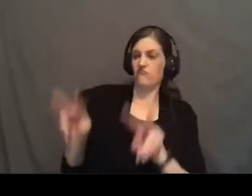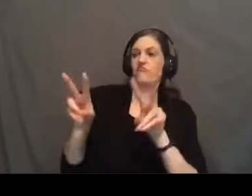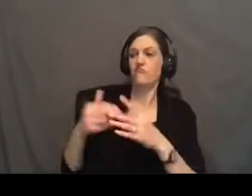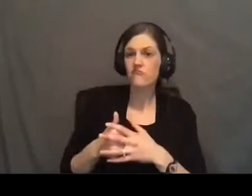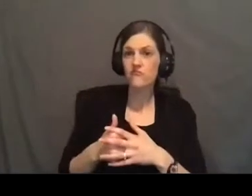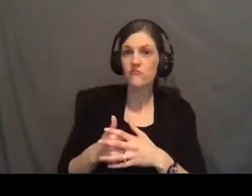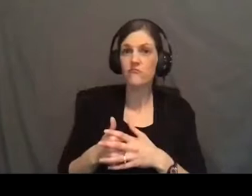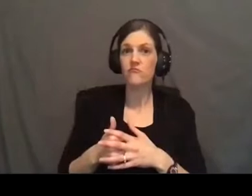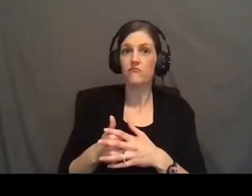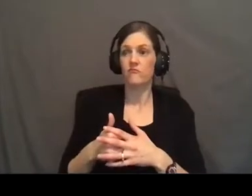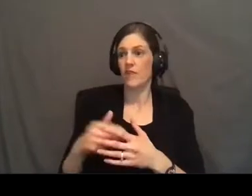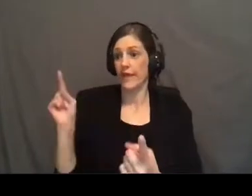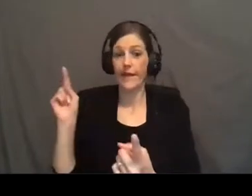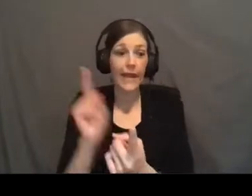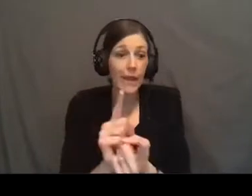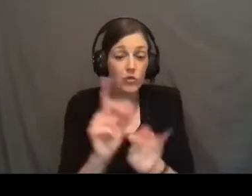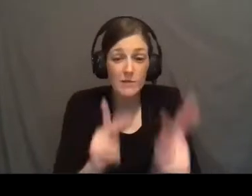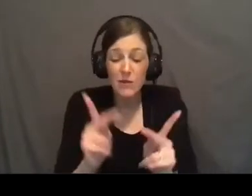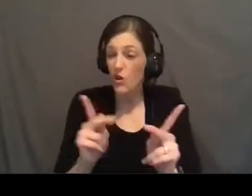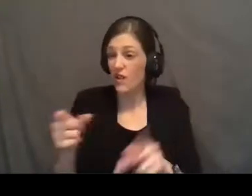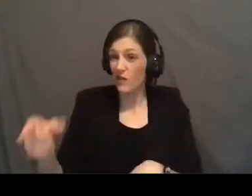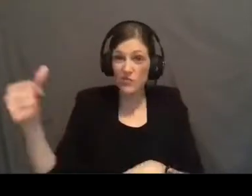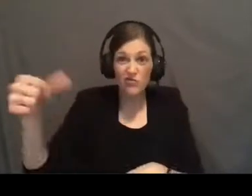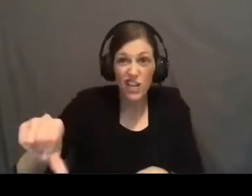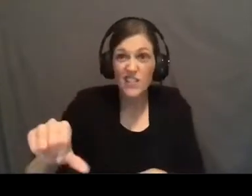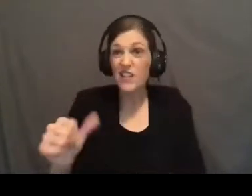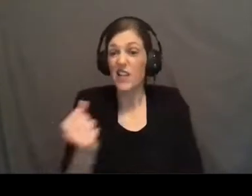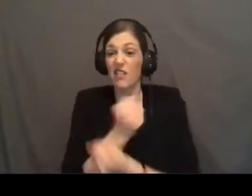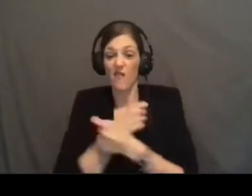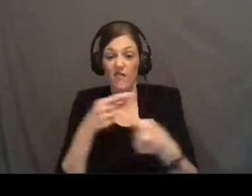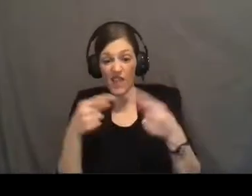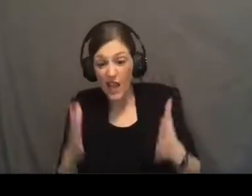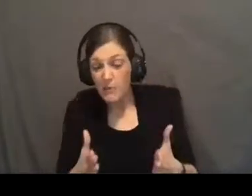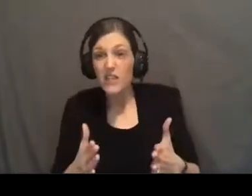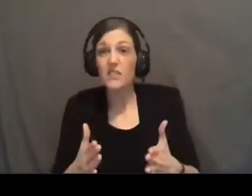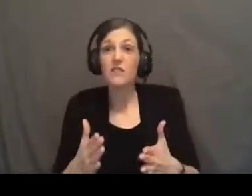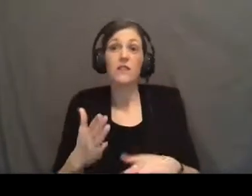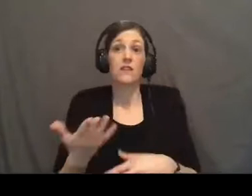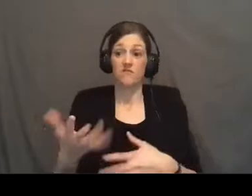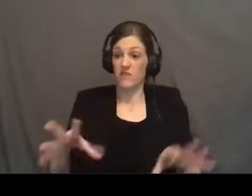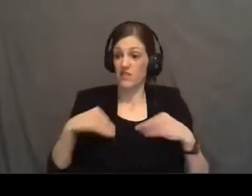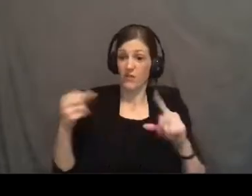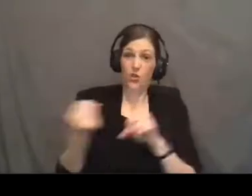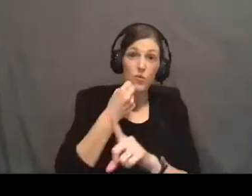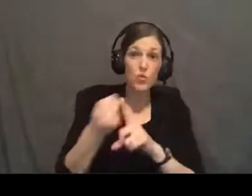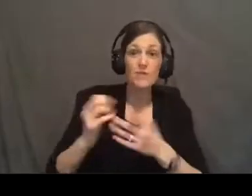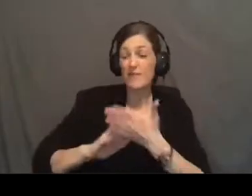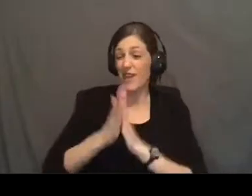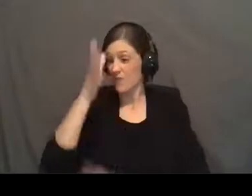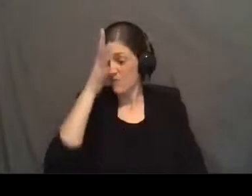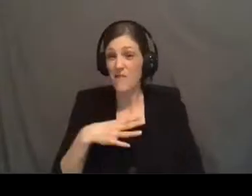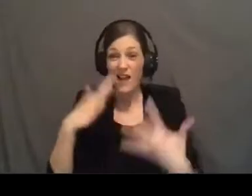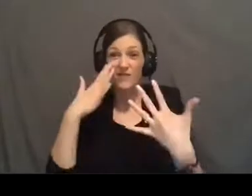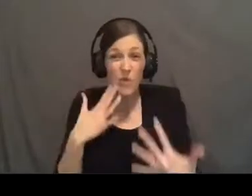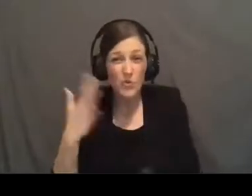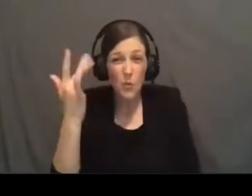He came to his own people. He was rejected. He loved his enemies. He turned the other cheek. He took on abuse. He became a man of sorrows because so